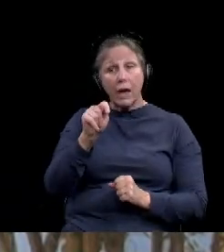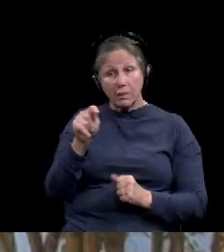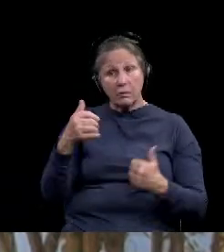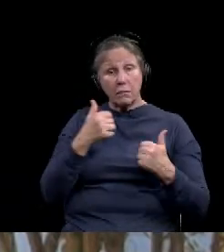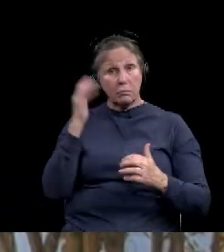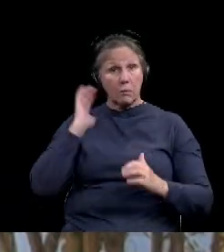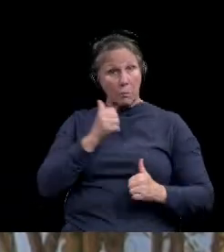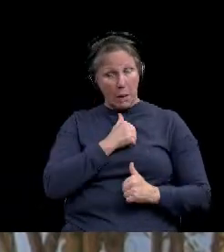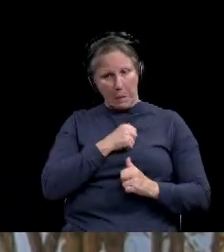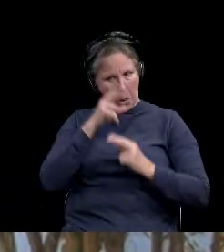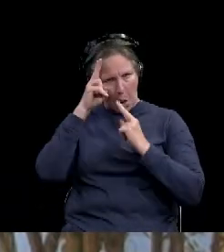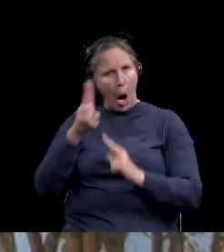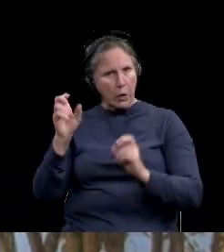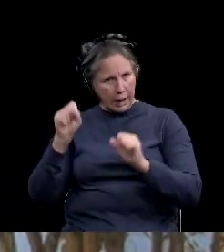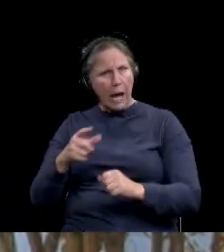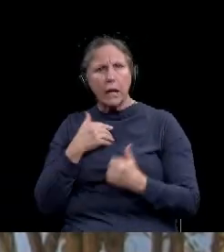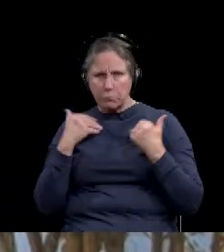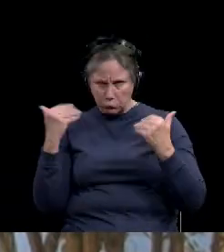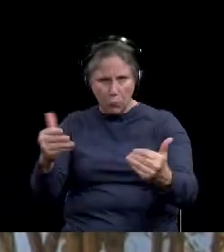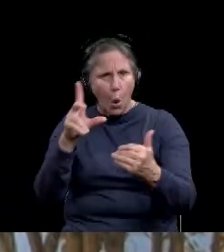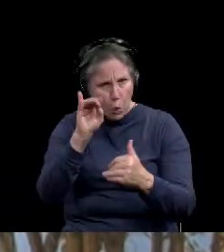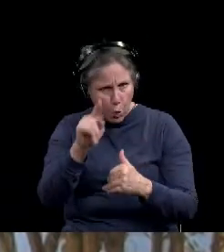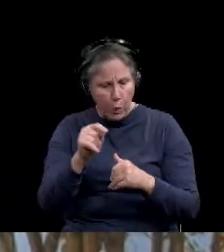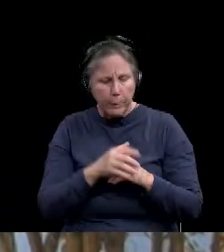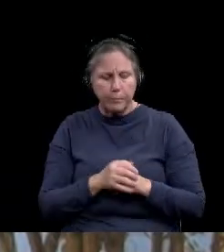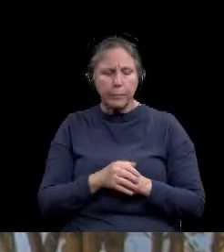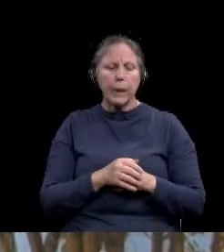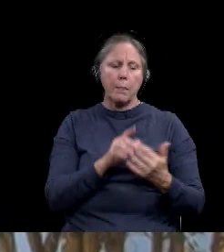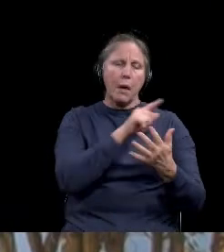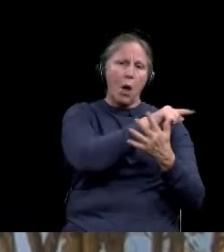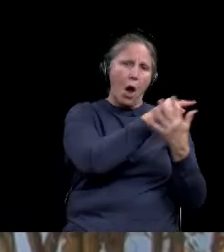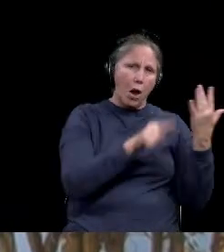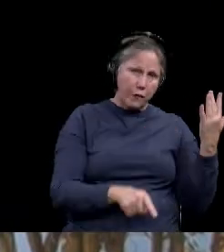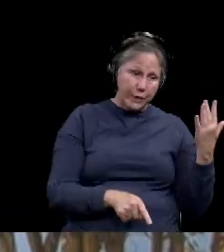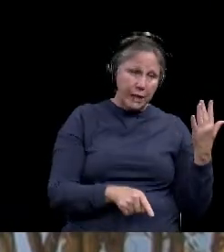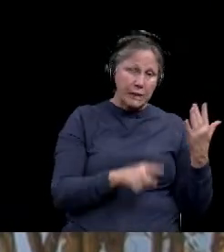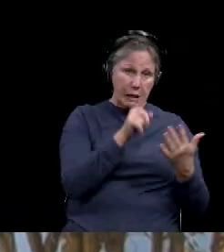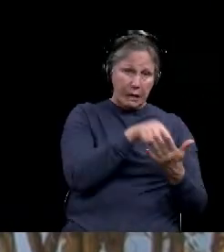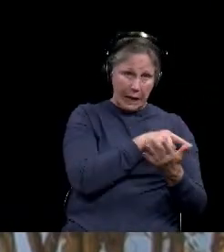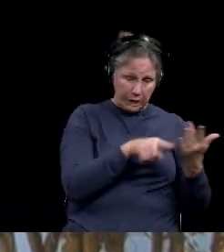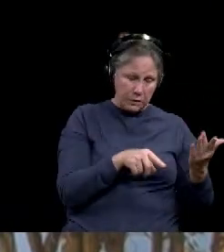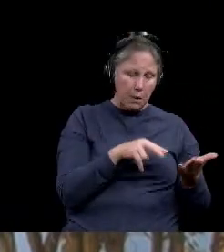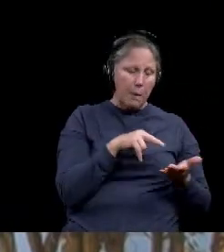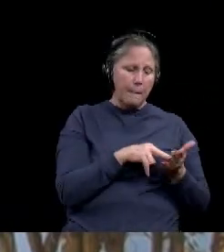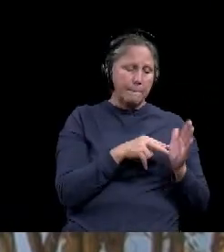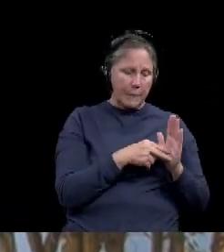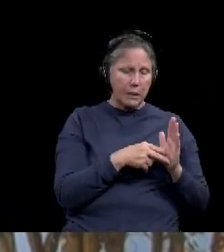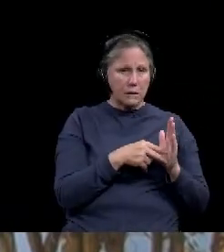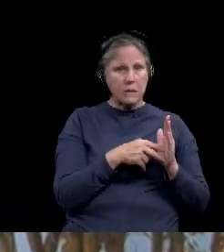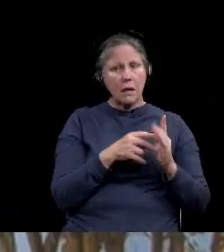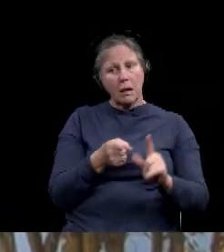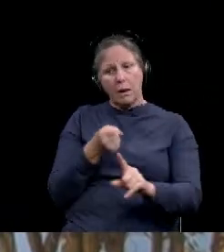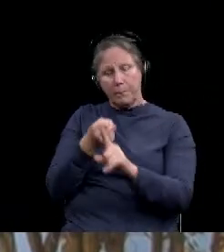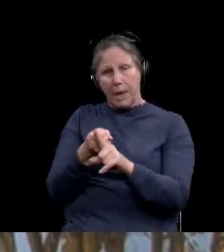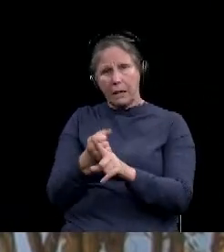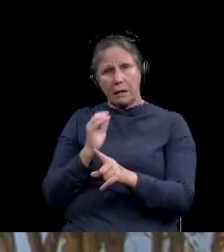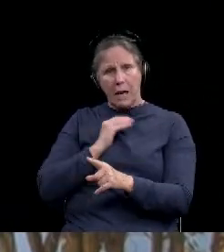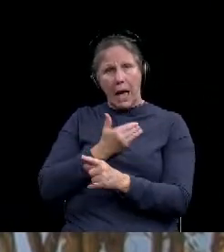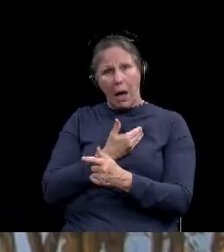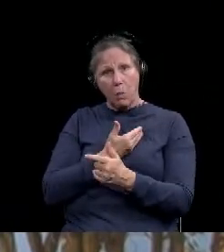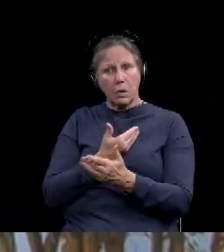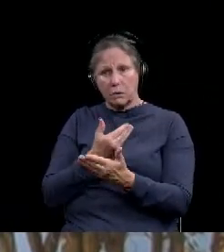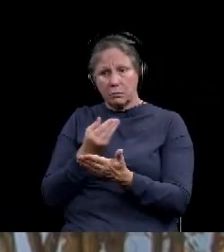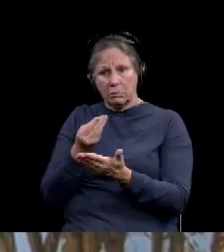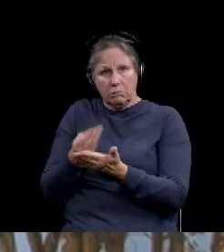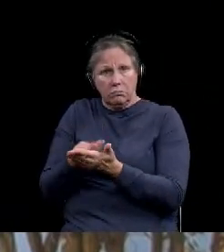that. Um, each of these, uh, events not happening, uh, has some economic impact, uh, the Ironman probably